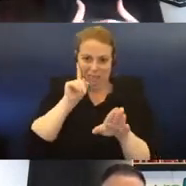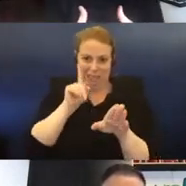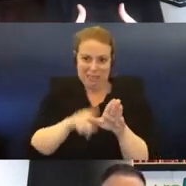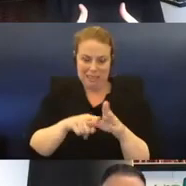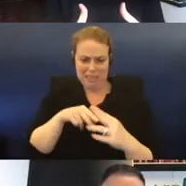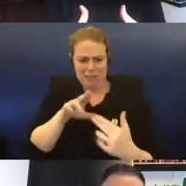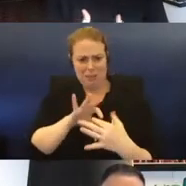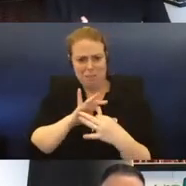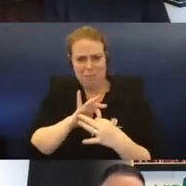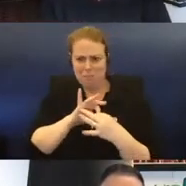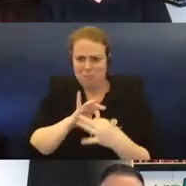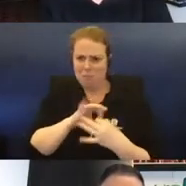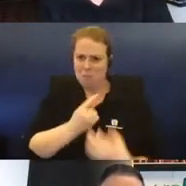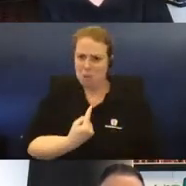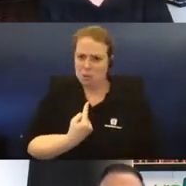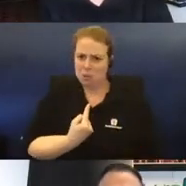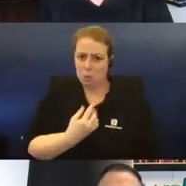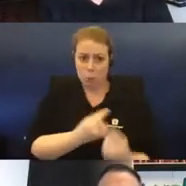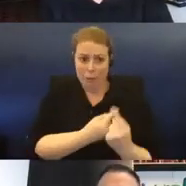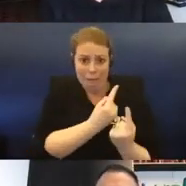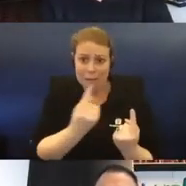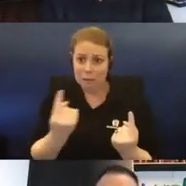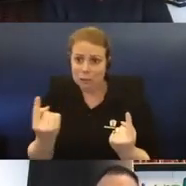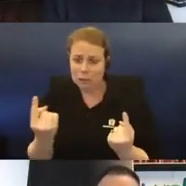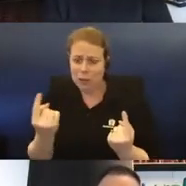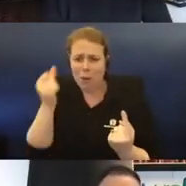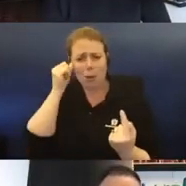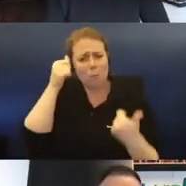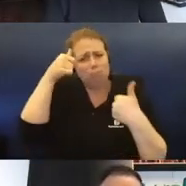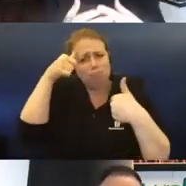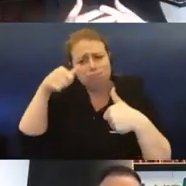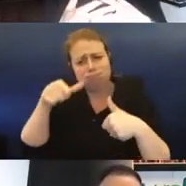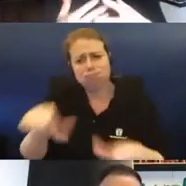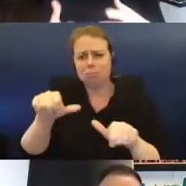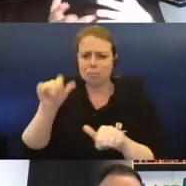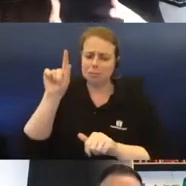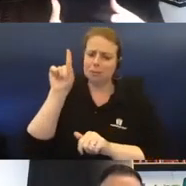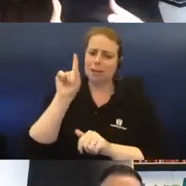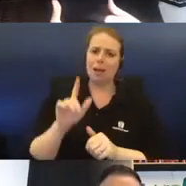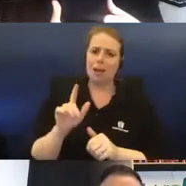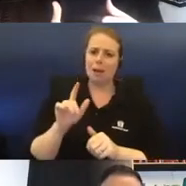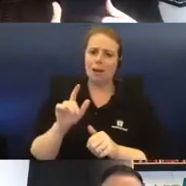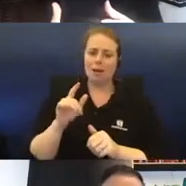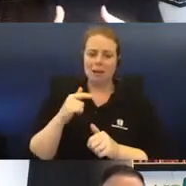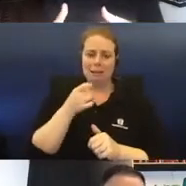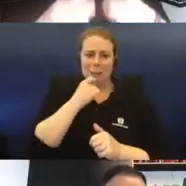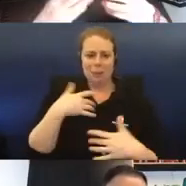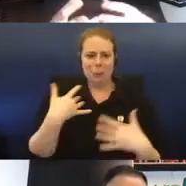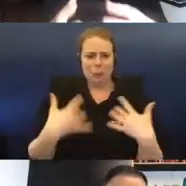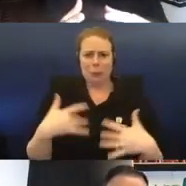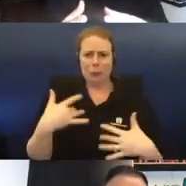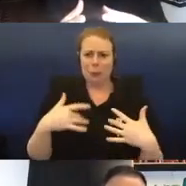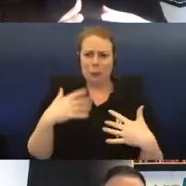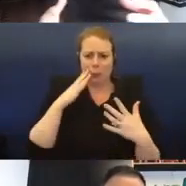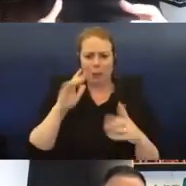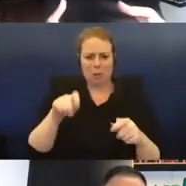personal relationship with each one, I know them so intimately now, that it actually really pains me almost to present